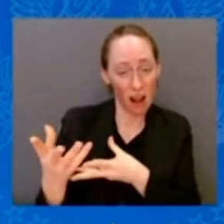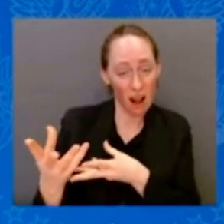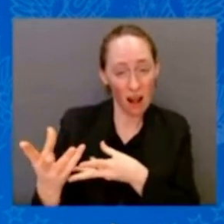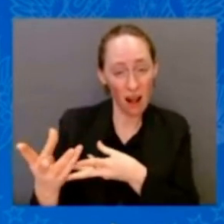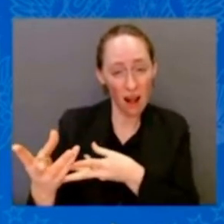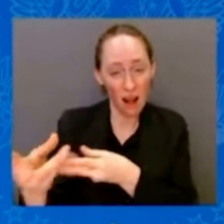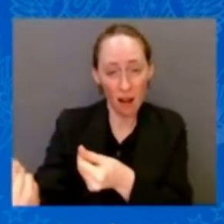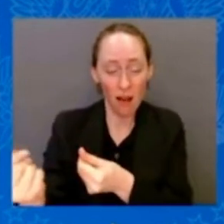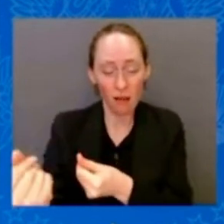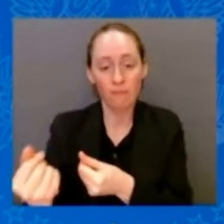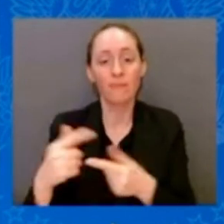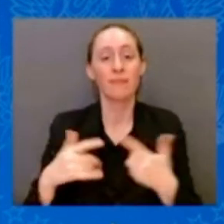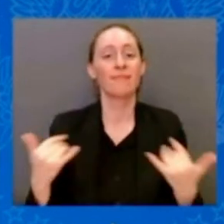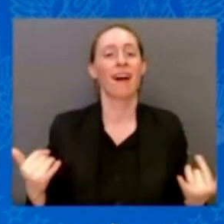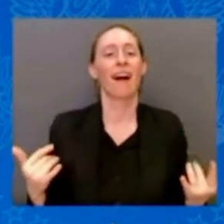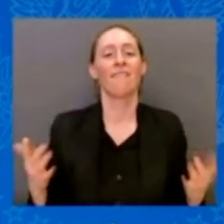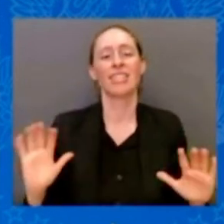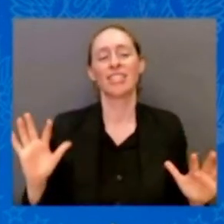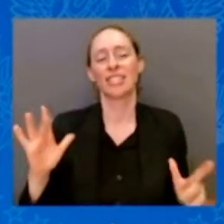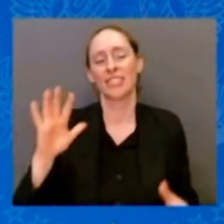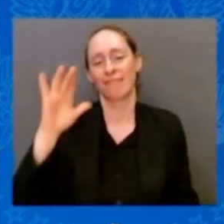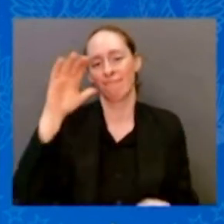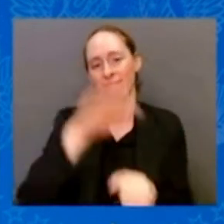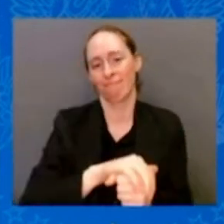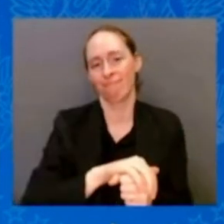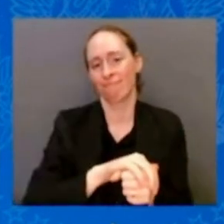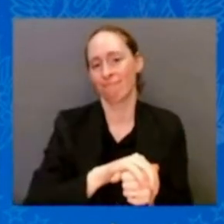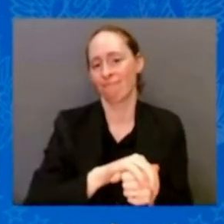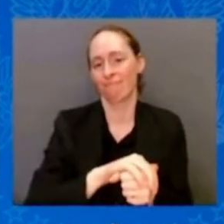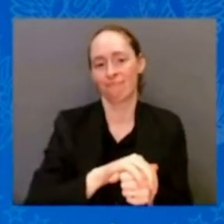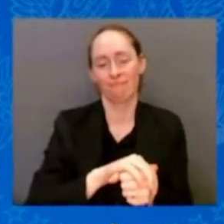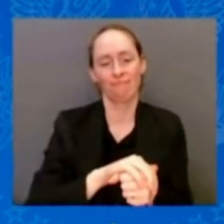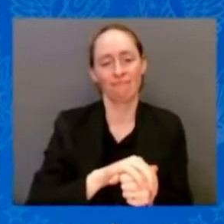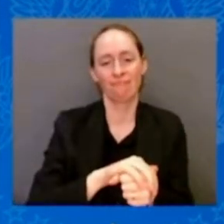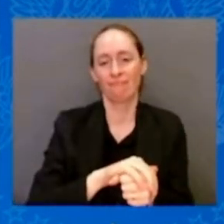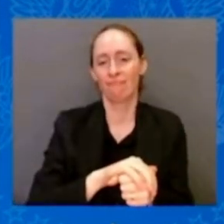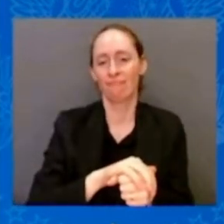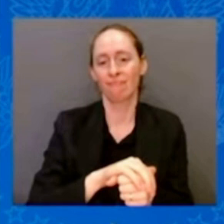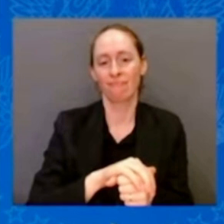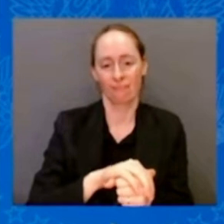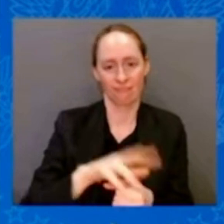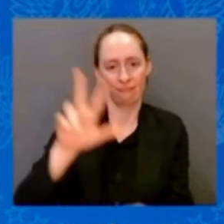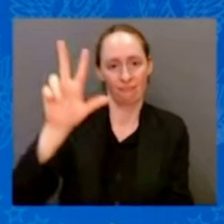what drug they get. And next year, it goes down to $2,000, maximum they have to pay for drugs.